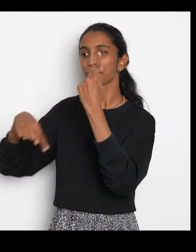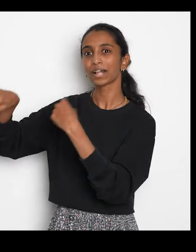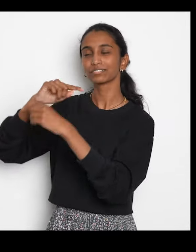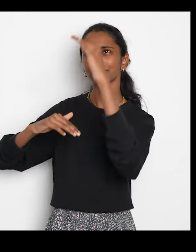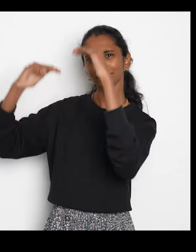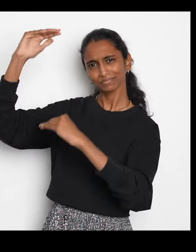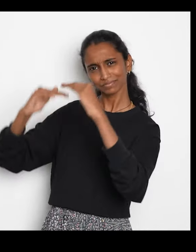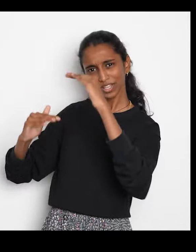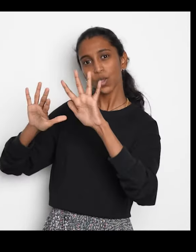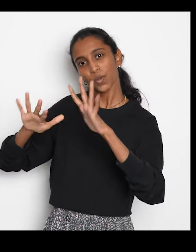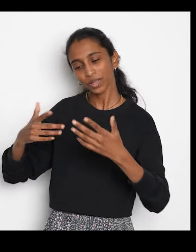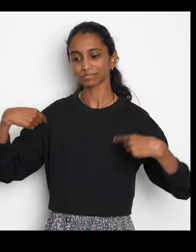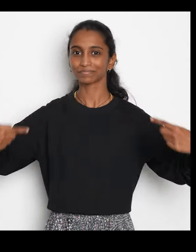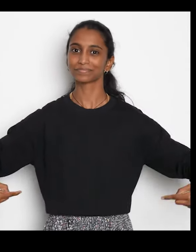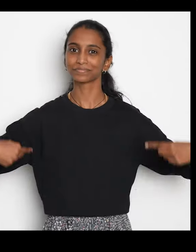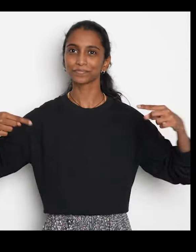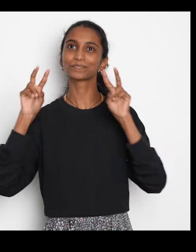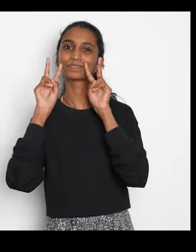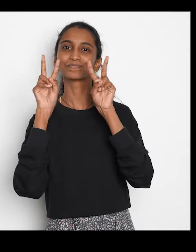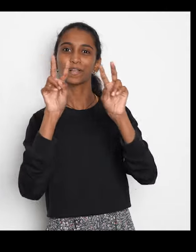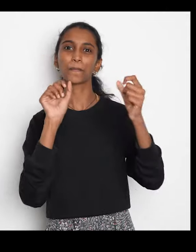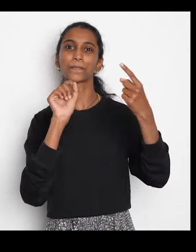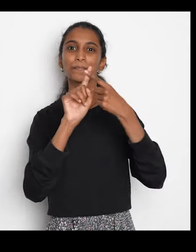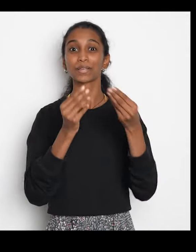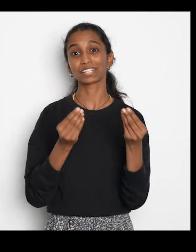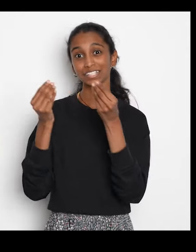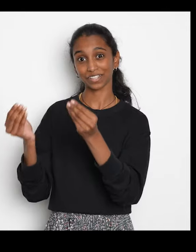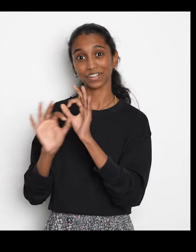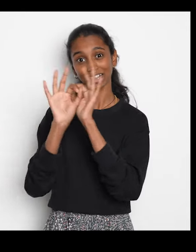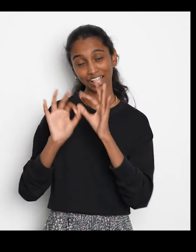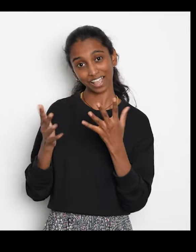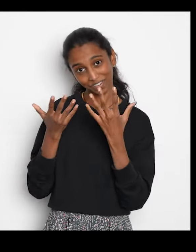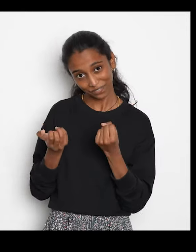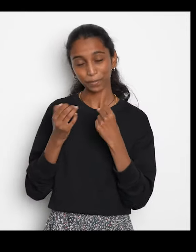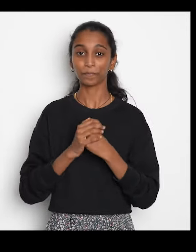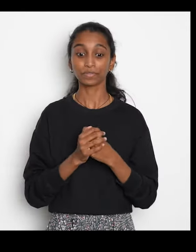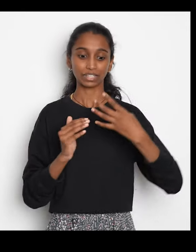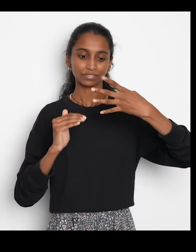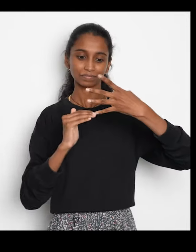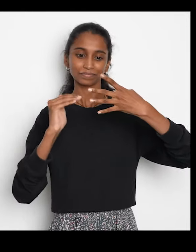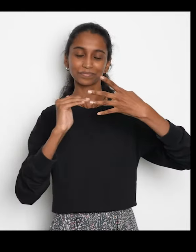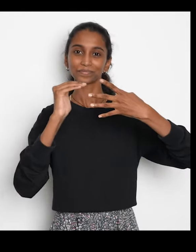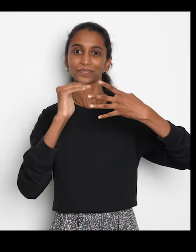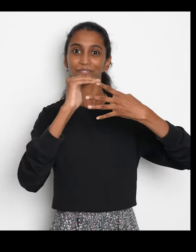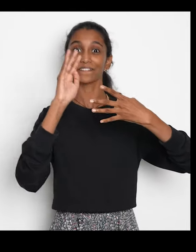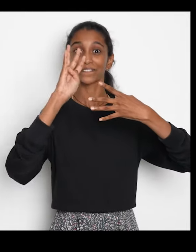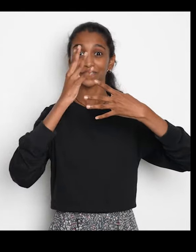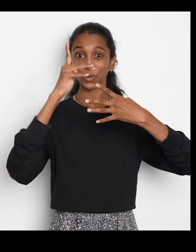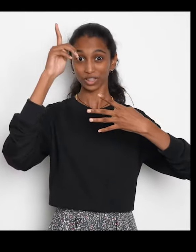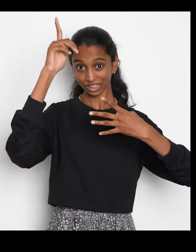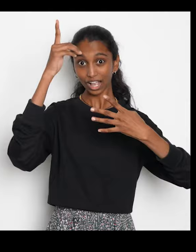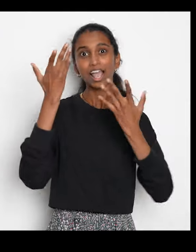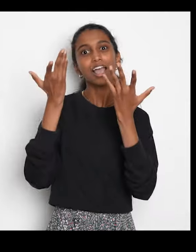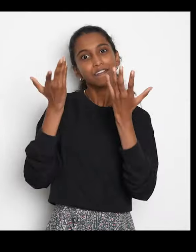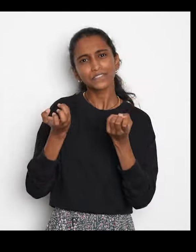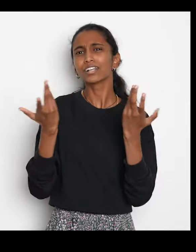for people of all statutes, as well as wheelchair users. The fourth floor exhibition also features